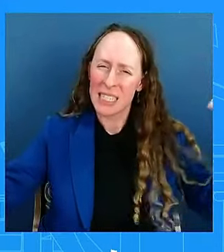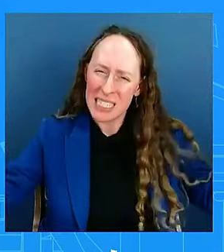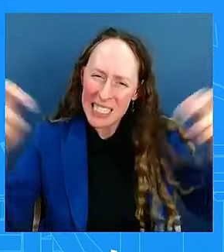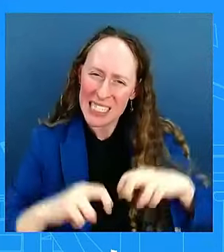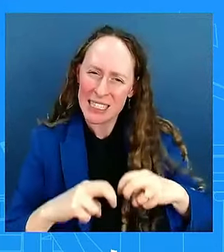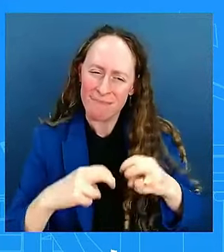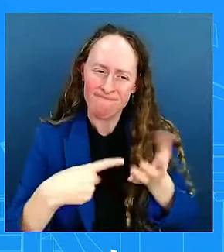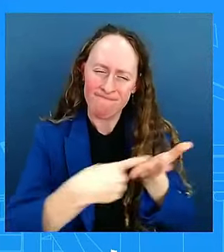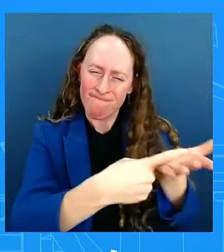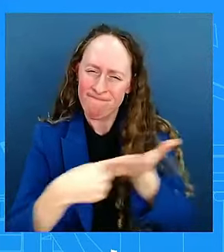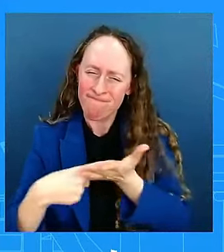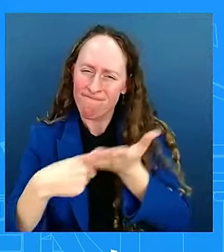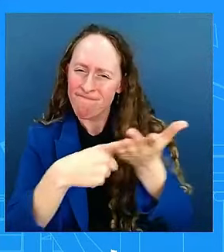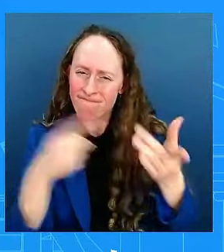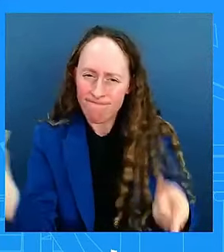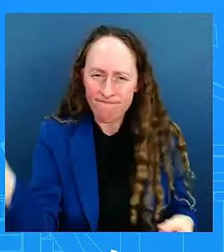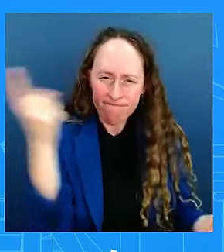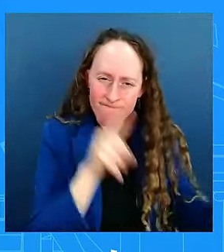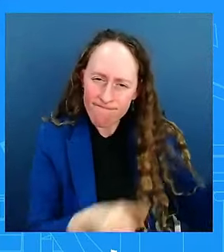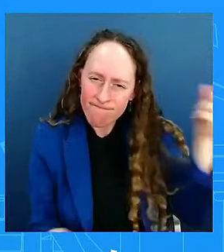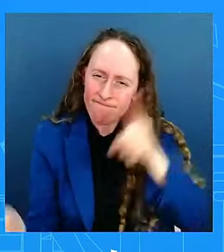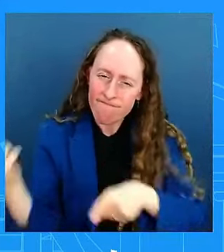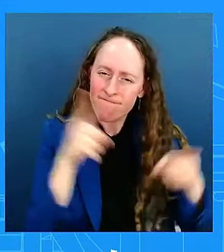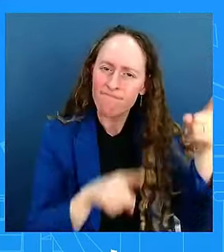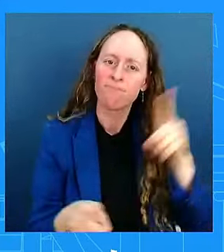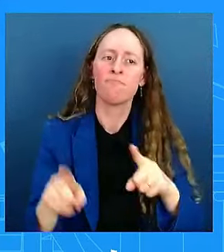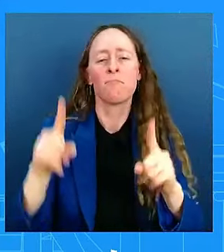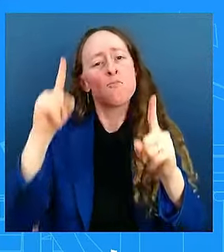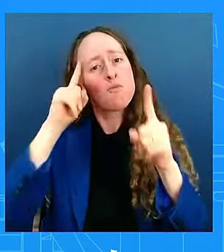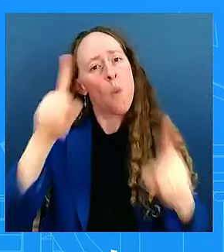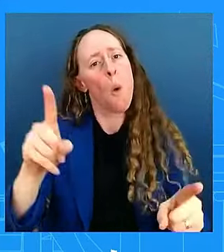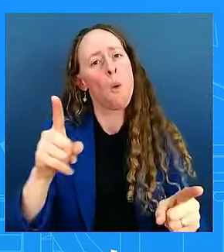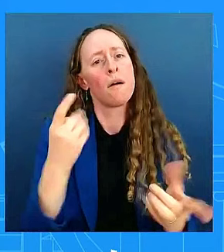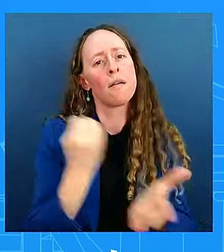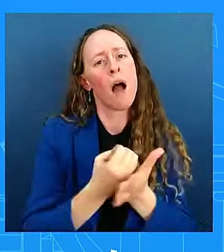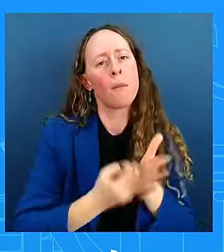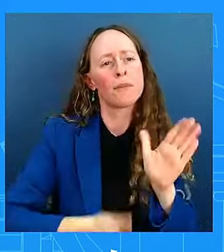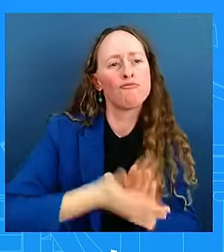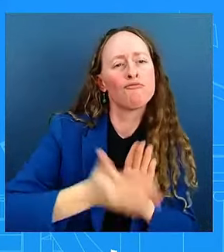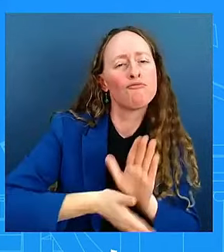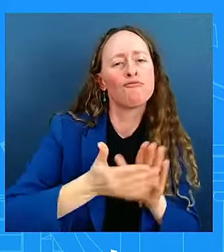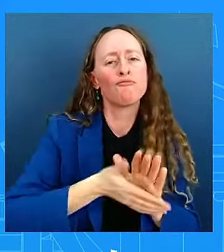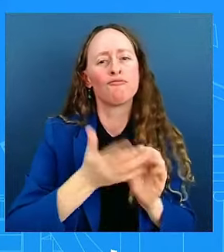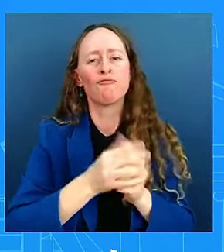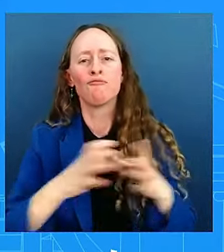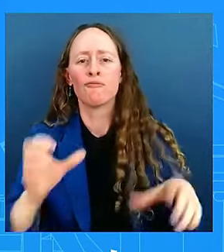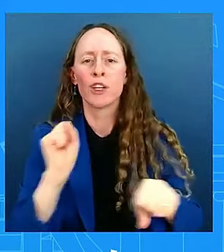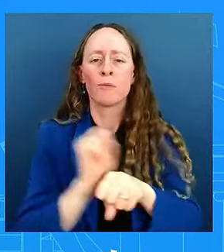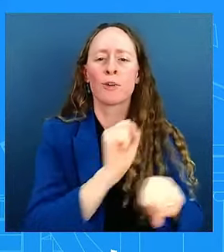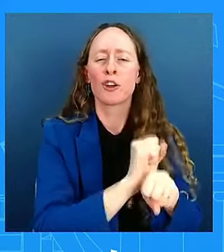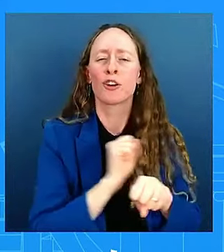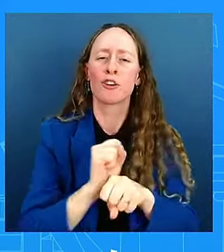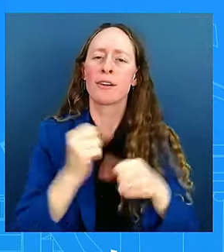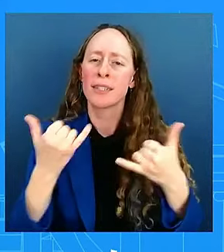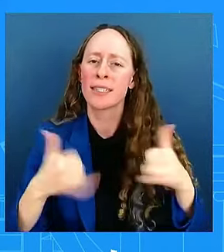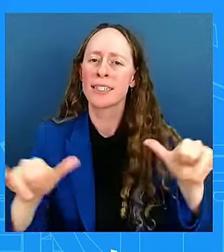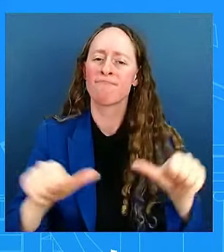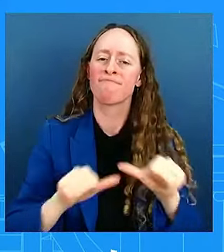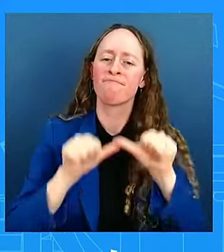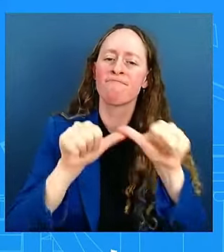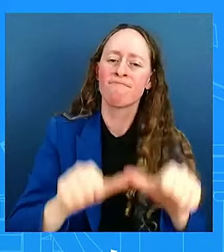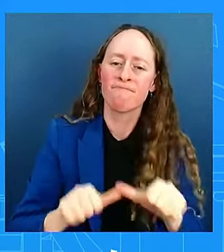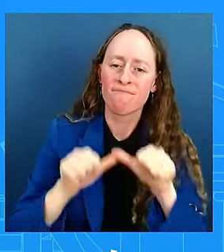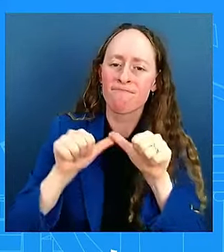has made to lower prices for the American people. And in the southwest United States, southeast, pardon me, United States, the administration